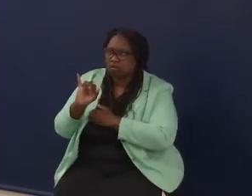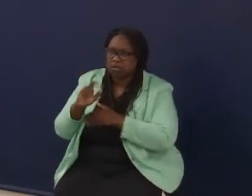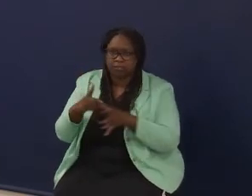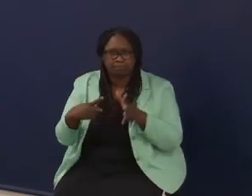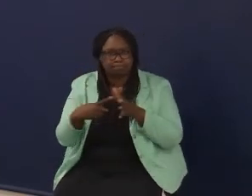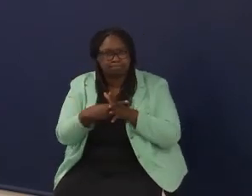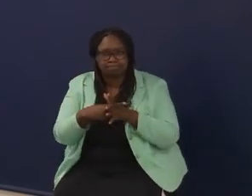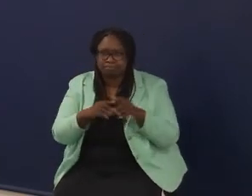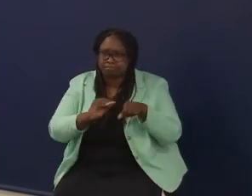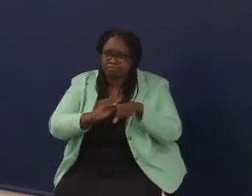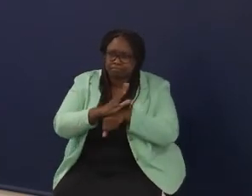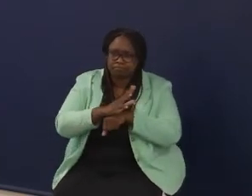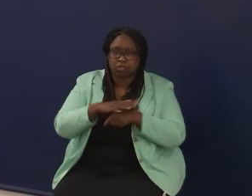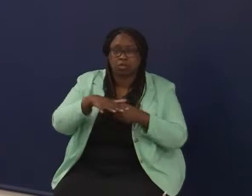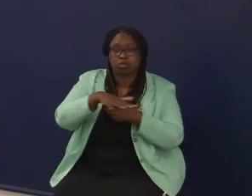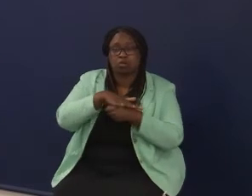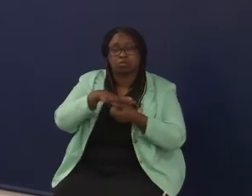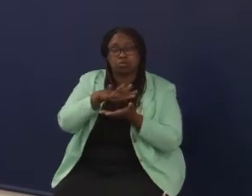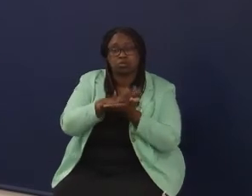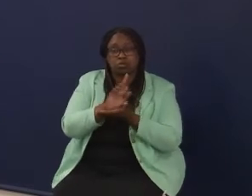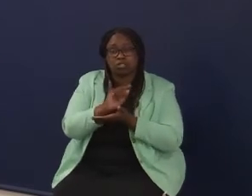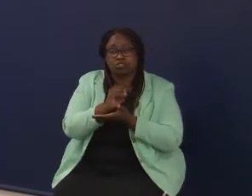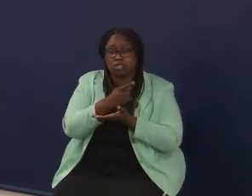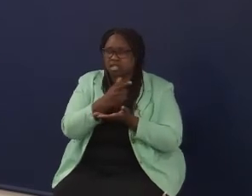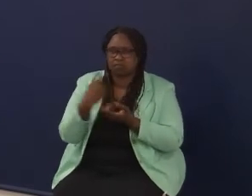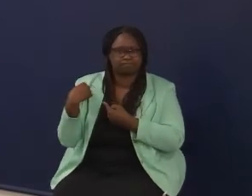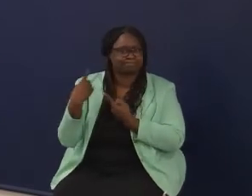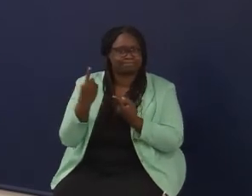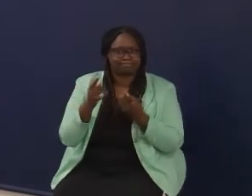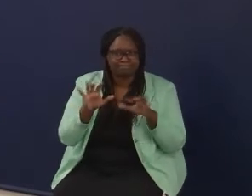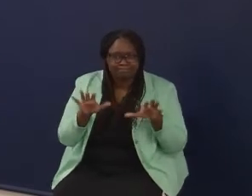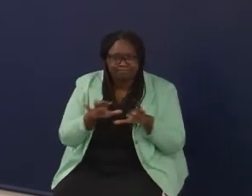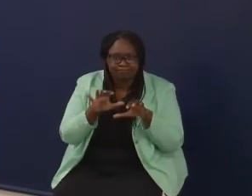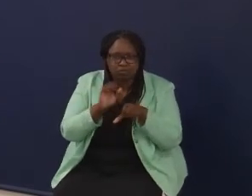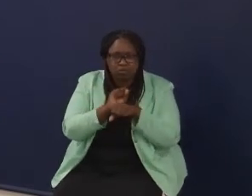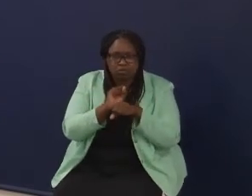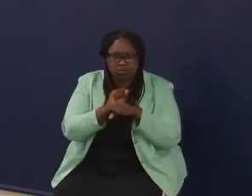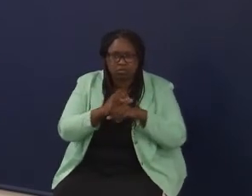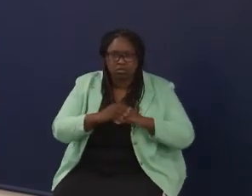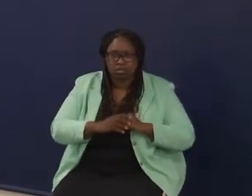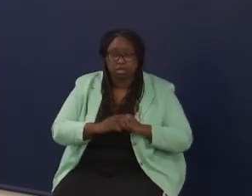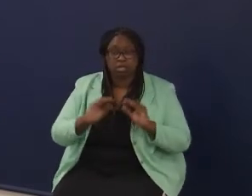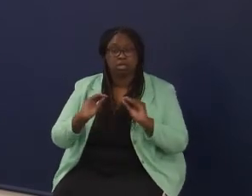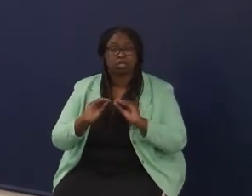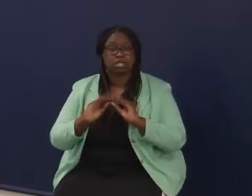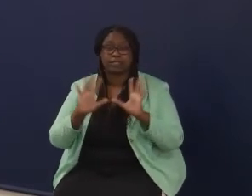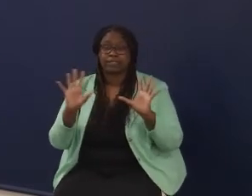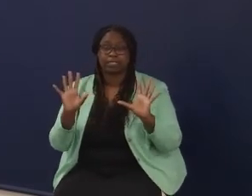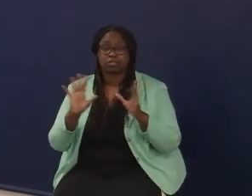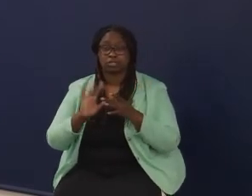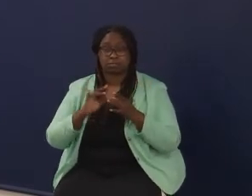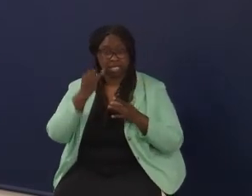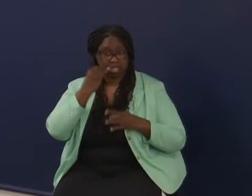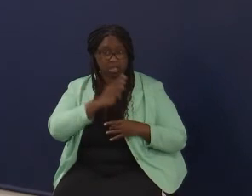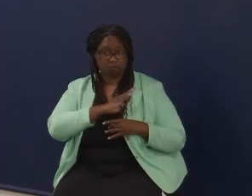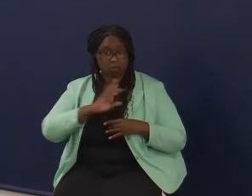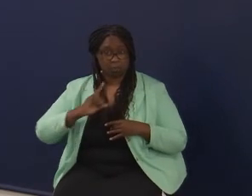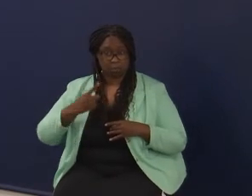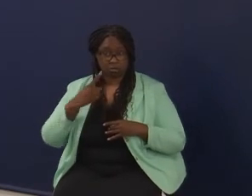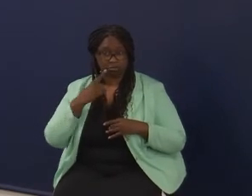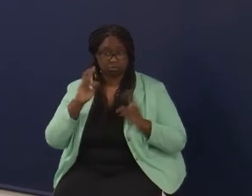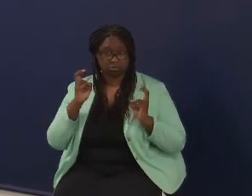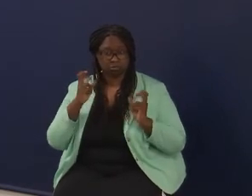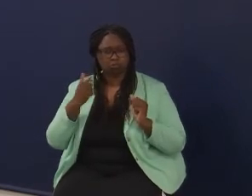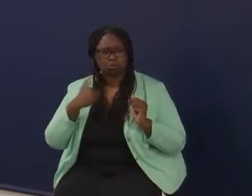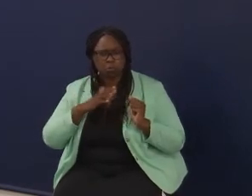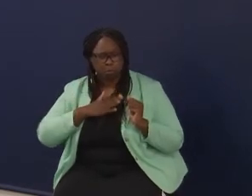universities, but also to local school districts who have been doing this work. I think I think a very clear statement from this board to say we are willing to